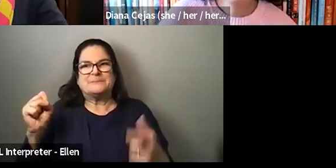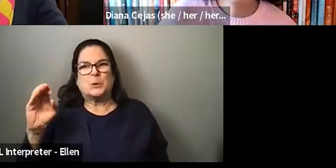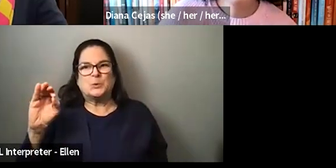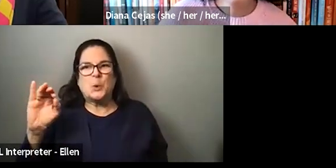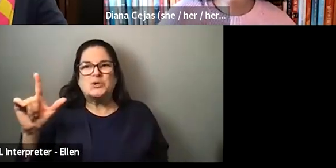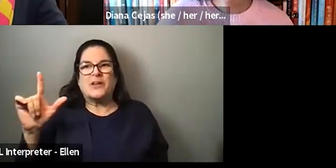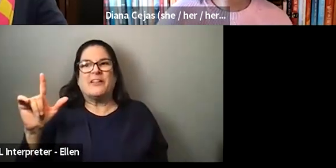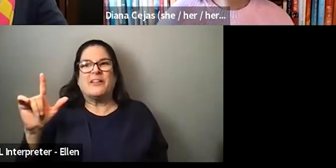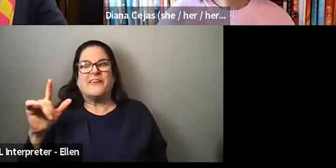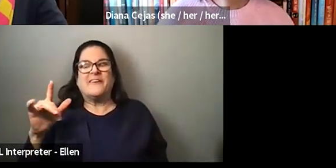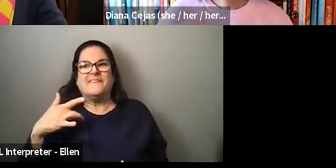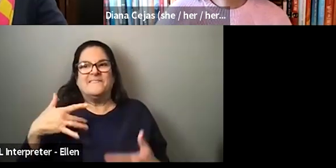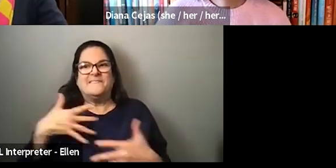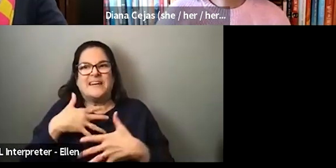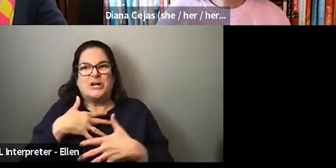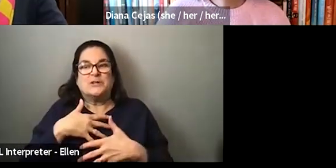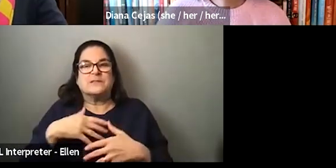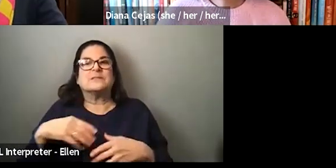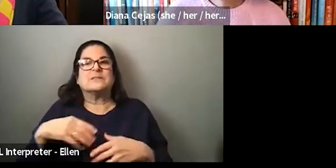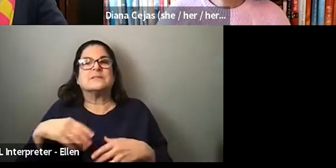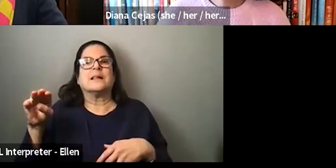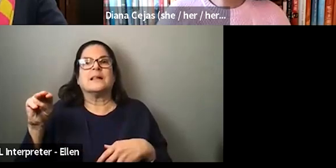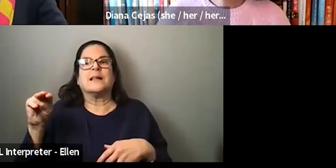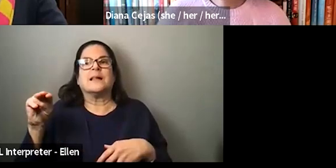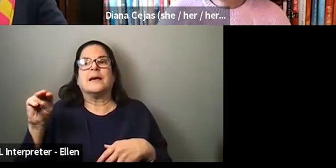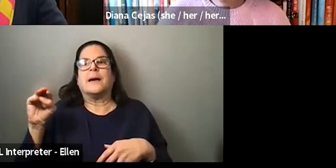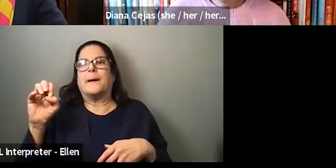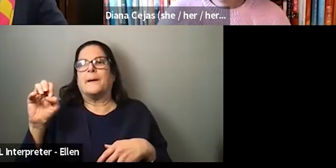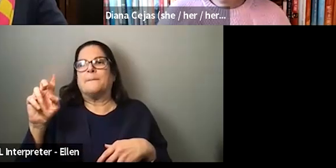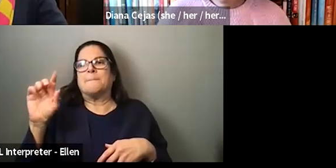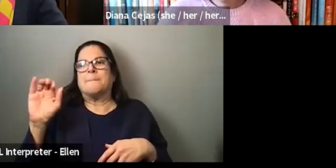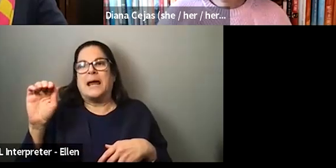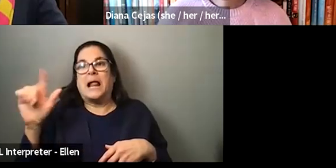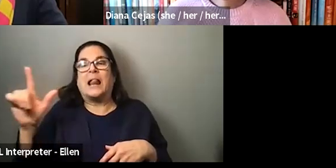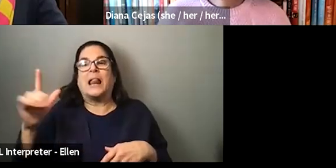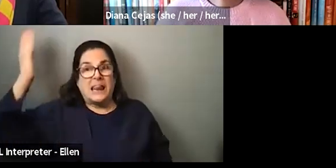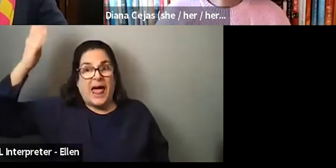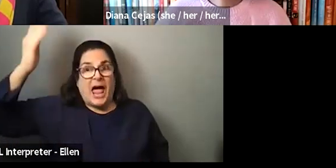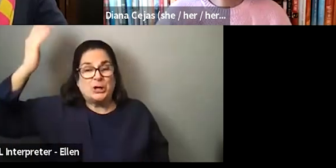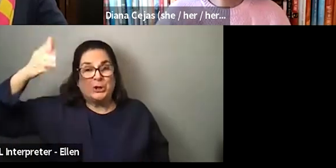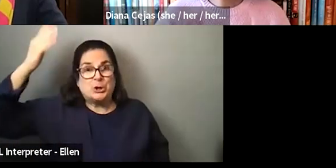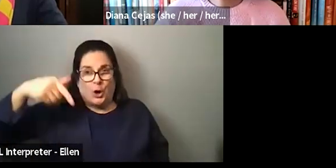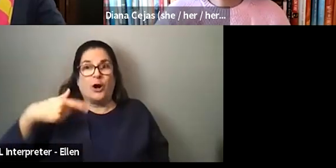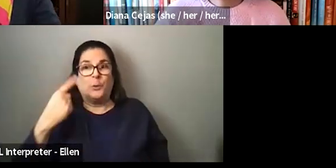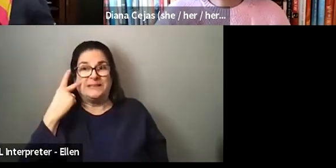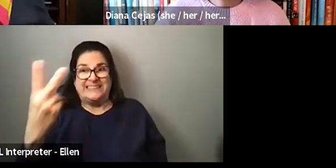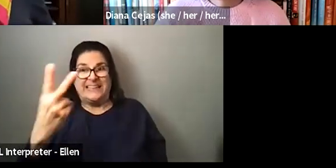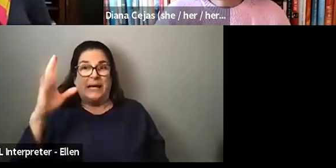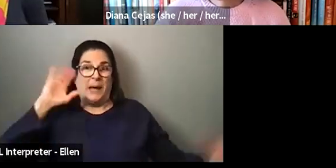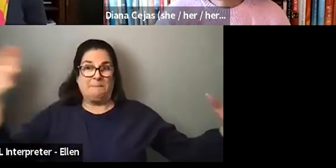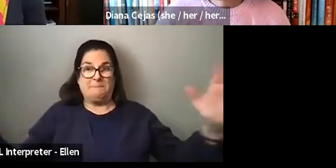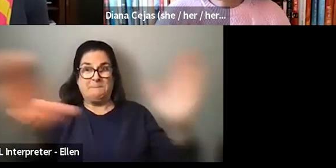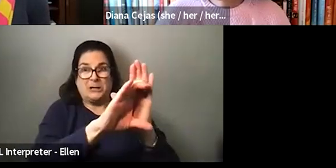walk into a medical lecture and there would be a naked Amy picture. And so to sort of break my like terrible silence of this, like